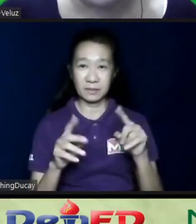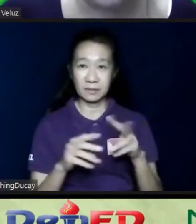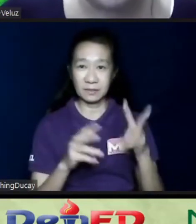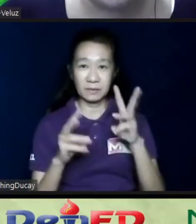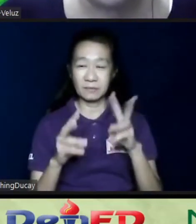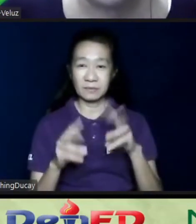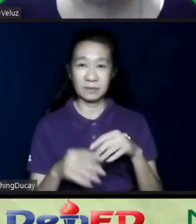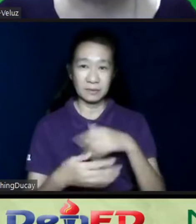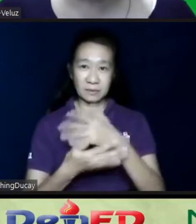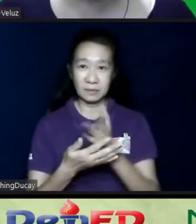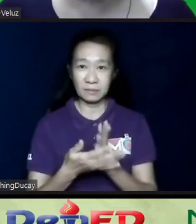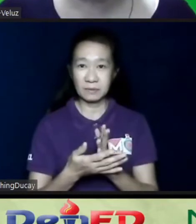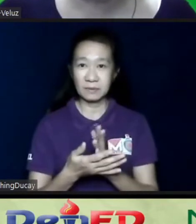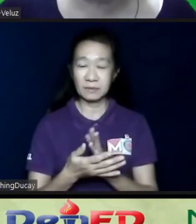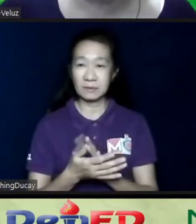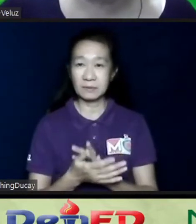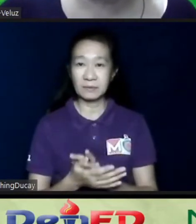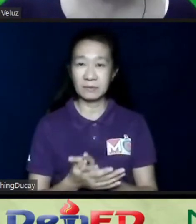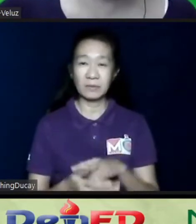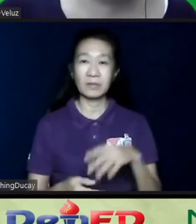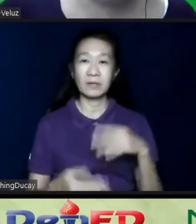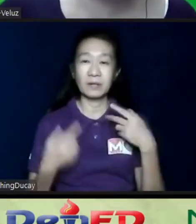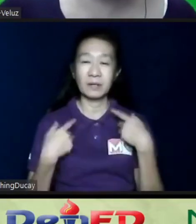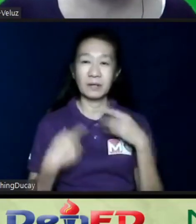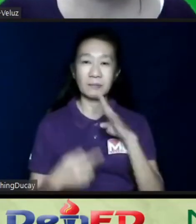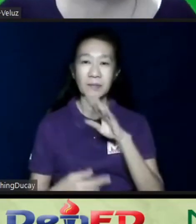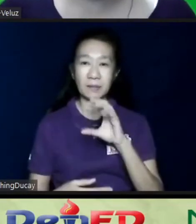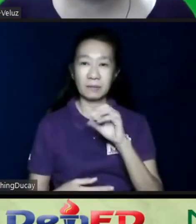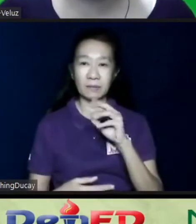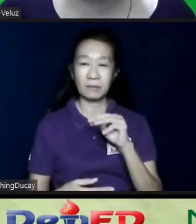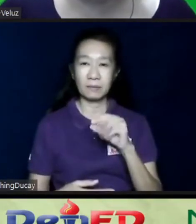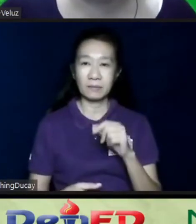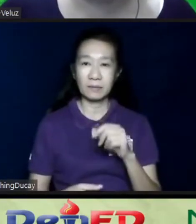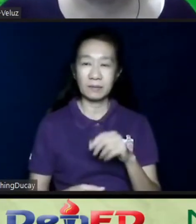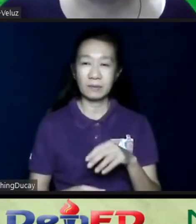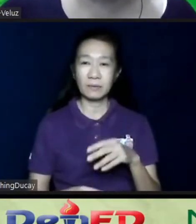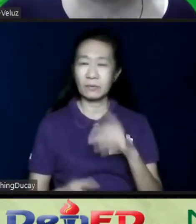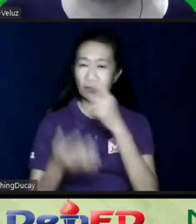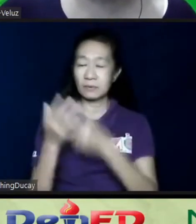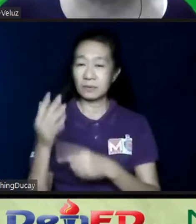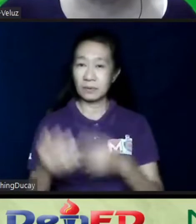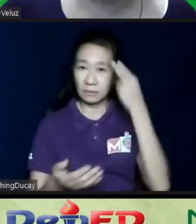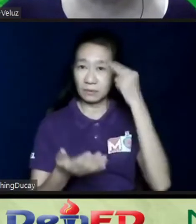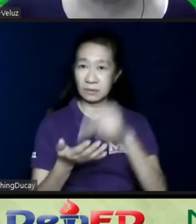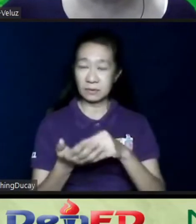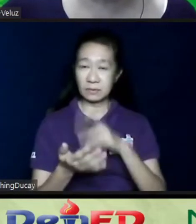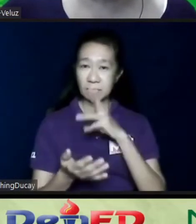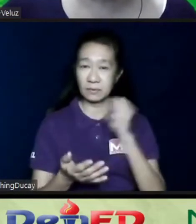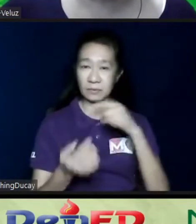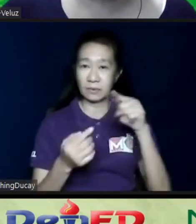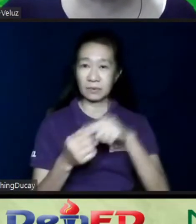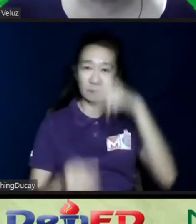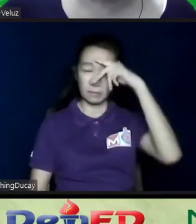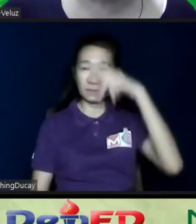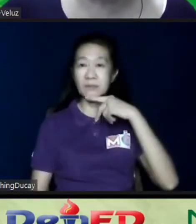some that had more bacon bits, others more cream. But what I noticed was when the parents